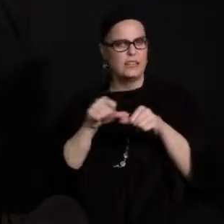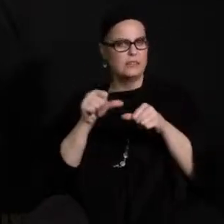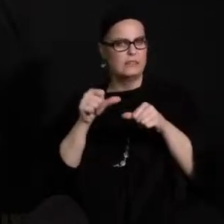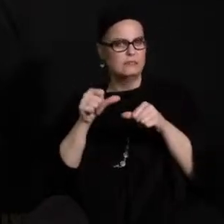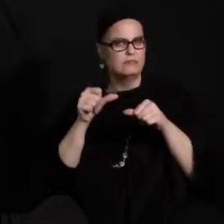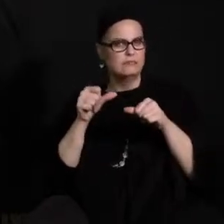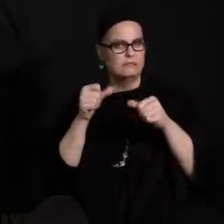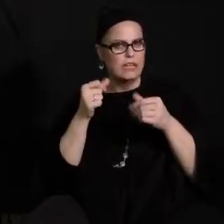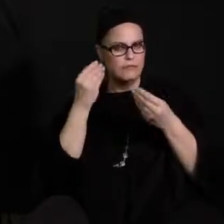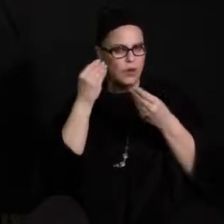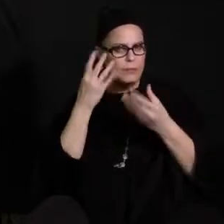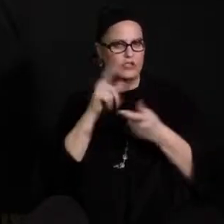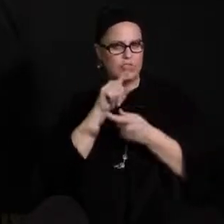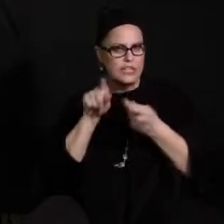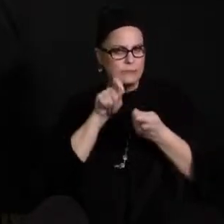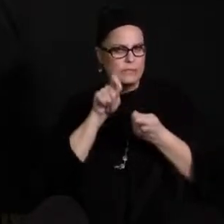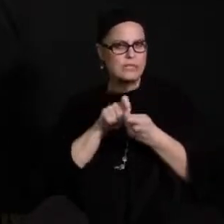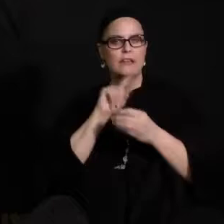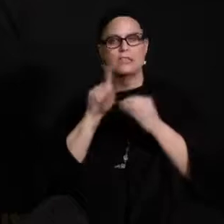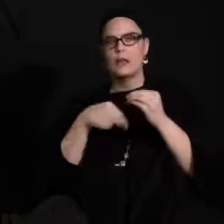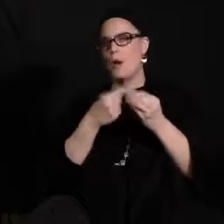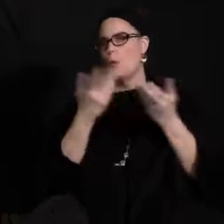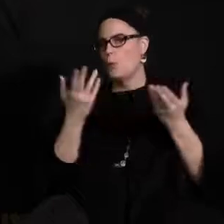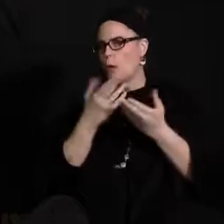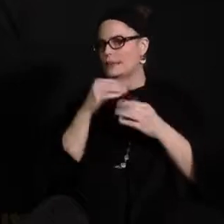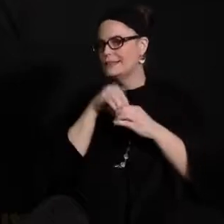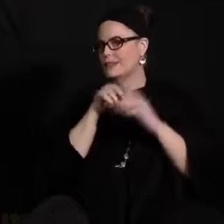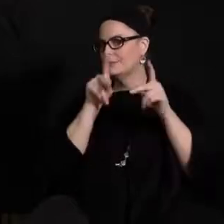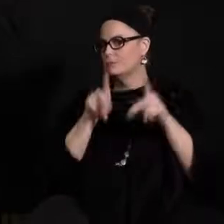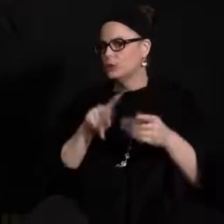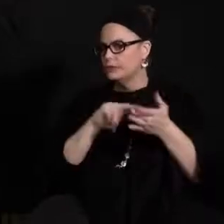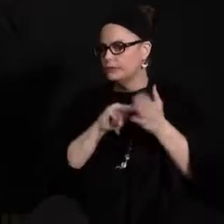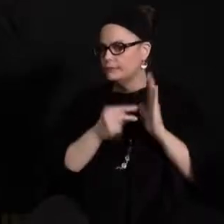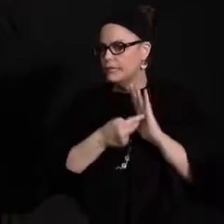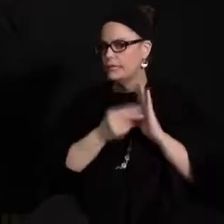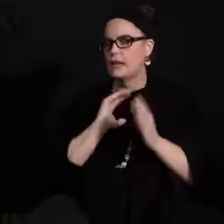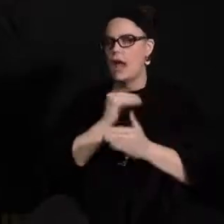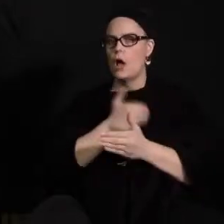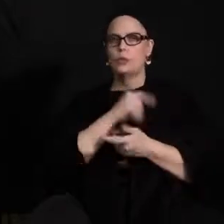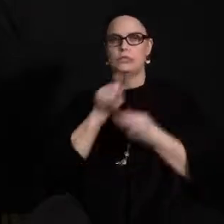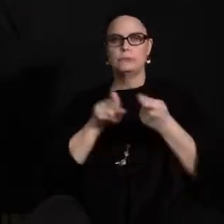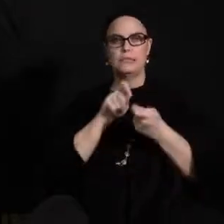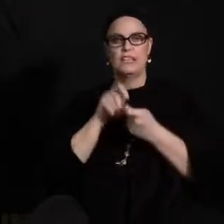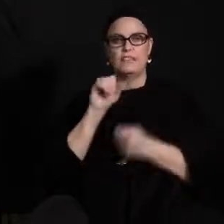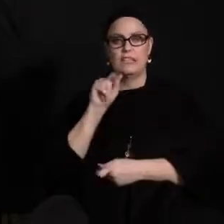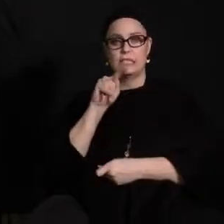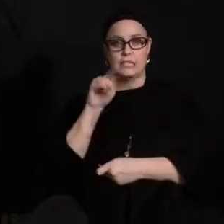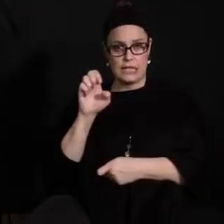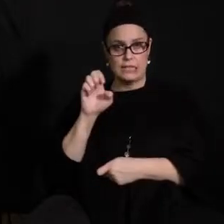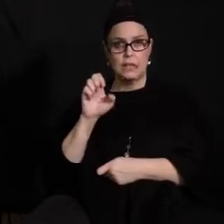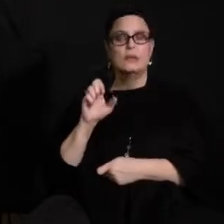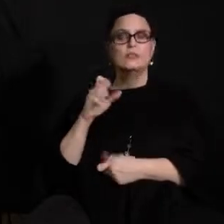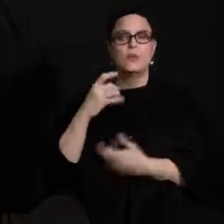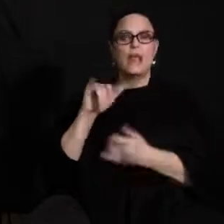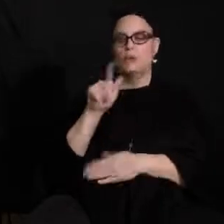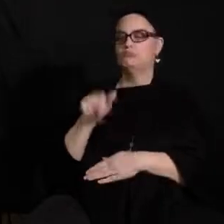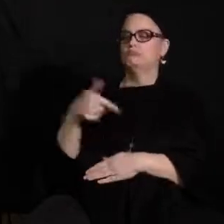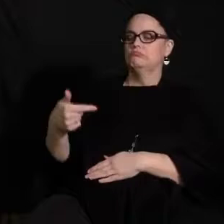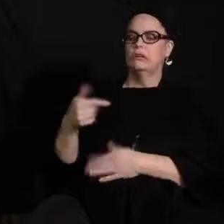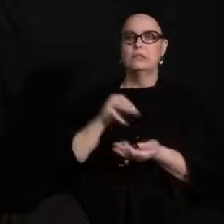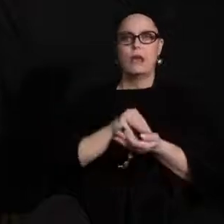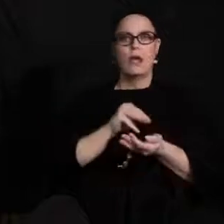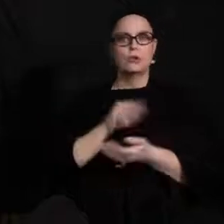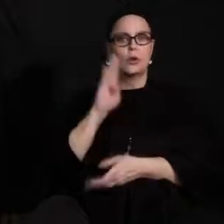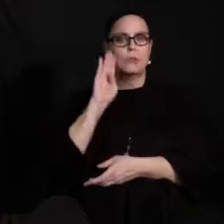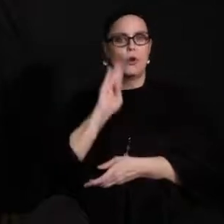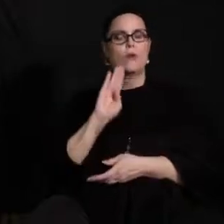be following up with more specifics about what does in-person mean at our specific site. So with that, I'm going to turn it over to Dr. Brown to just talk about